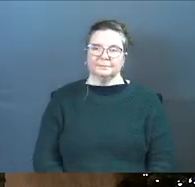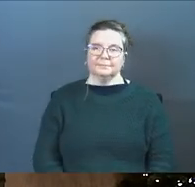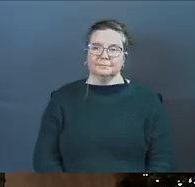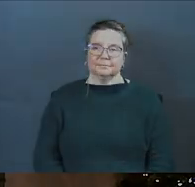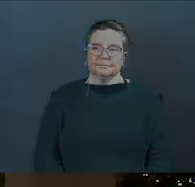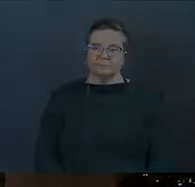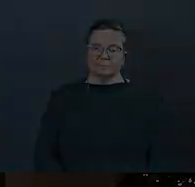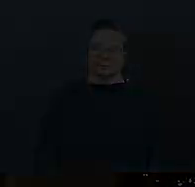you Lord thank Lord